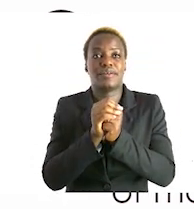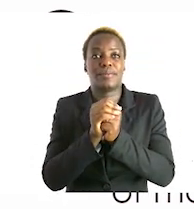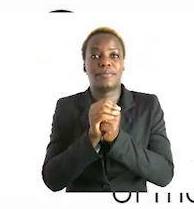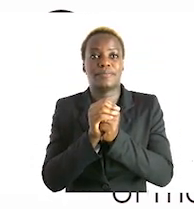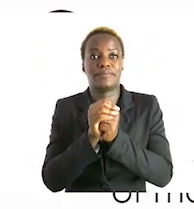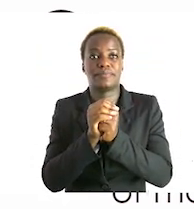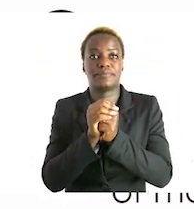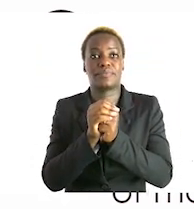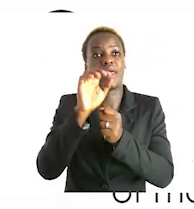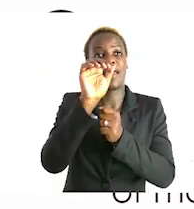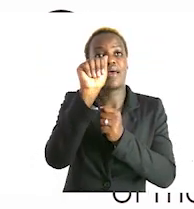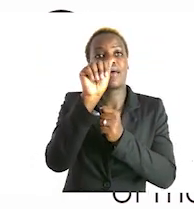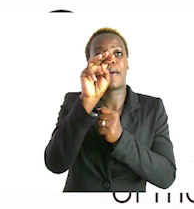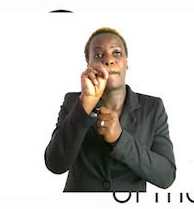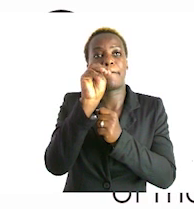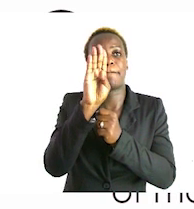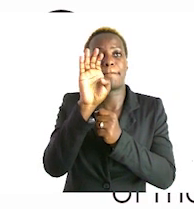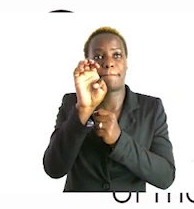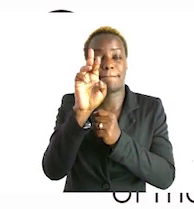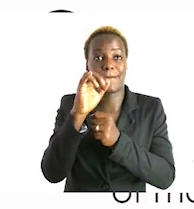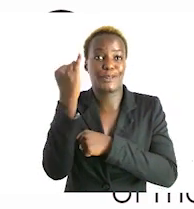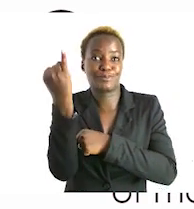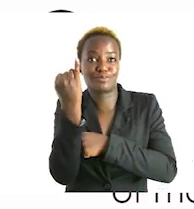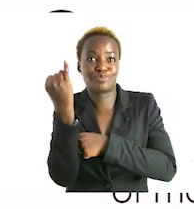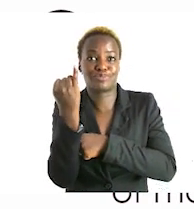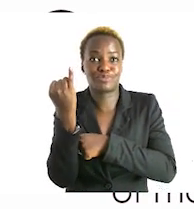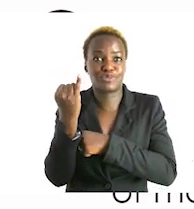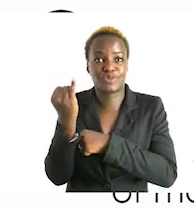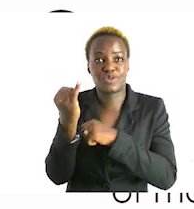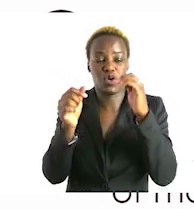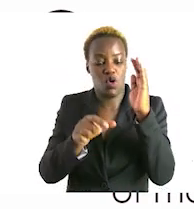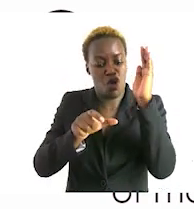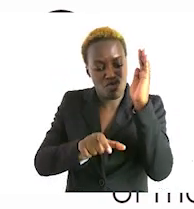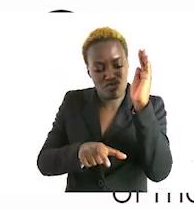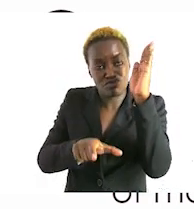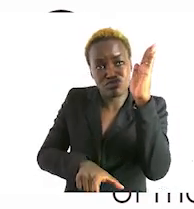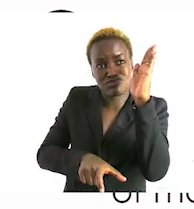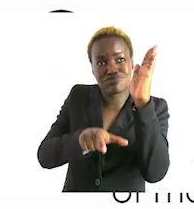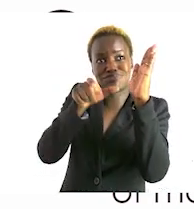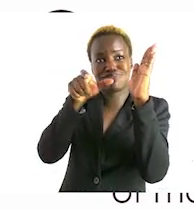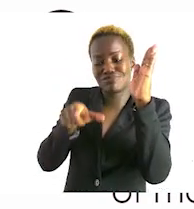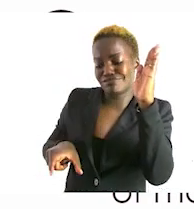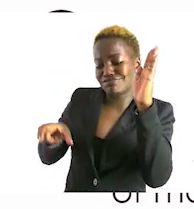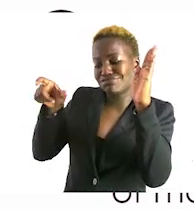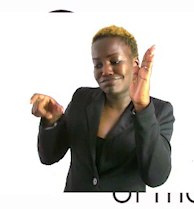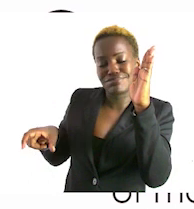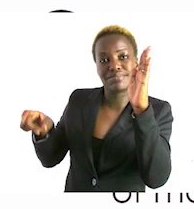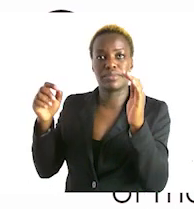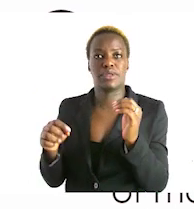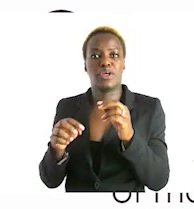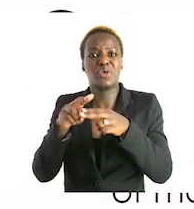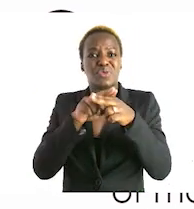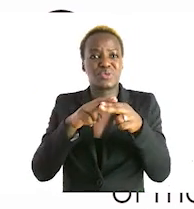ember drew a graph showing the amount of money she spent on cultural activities